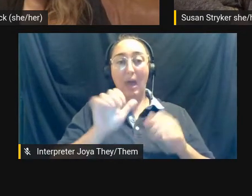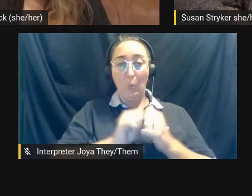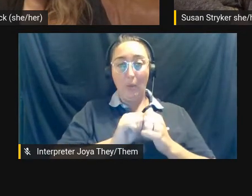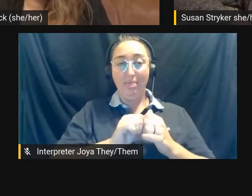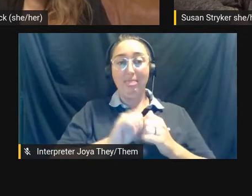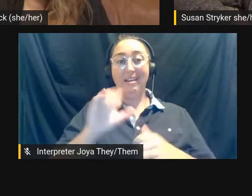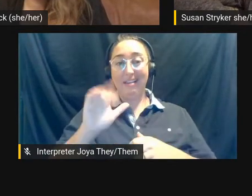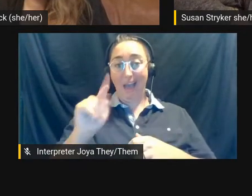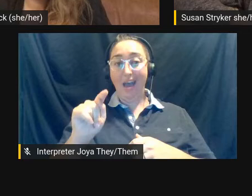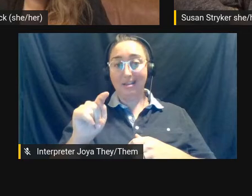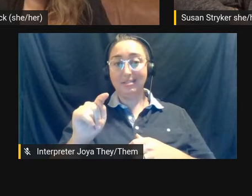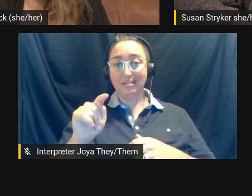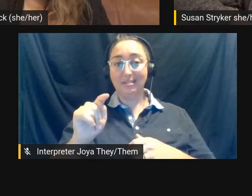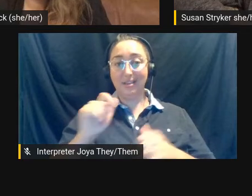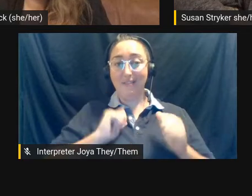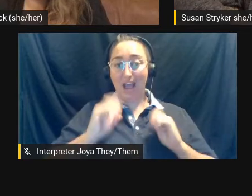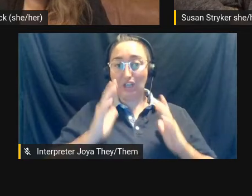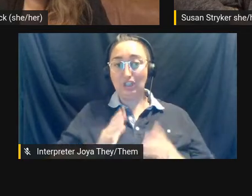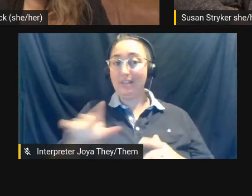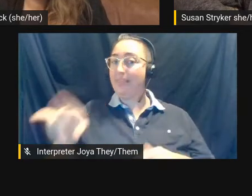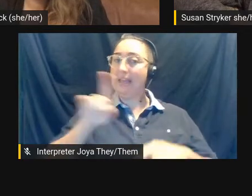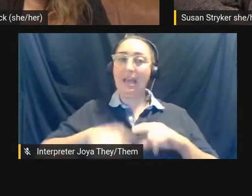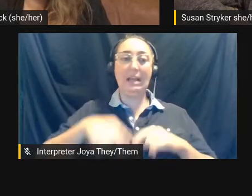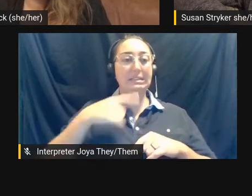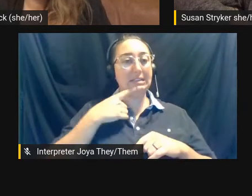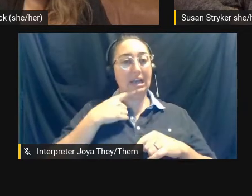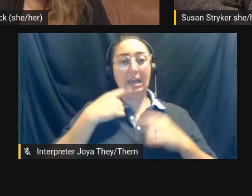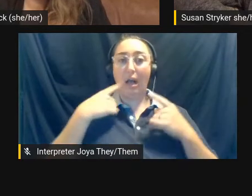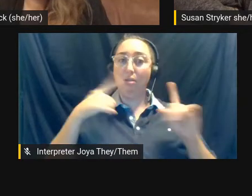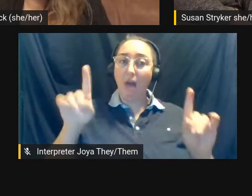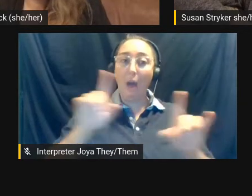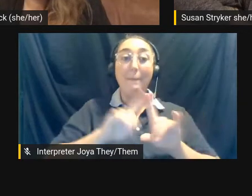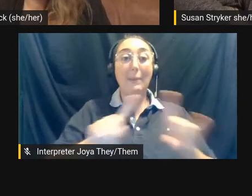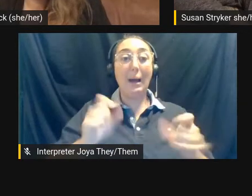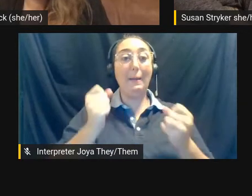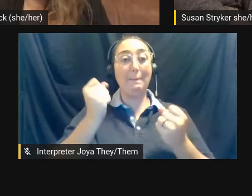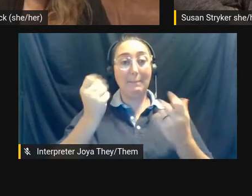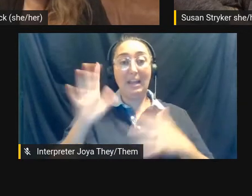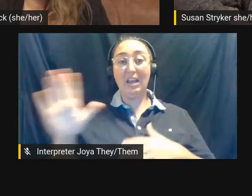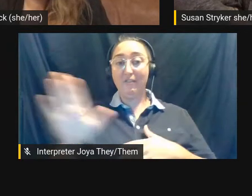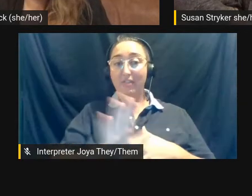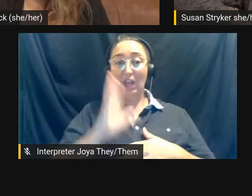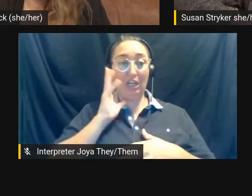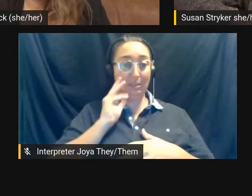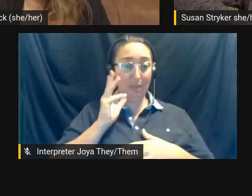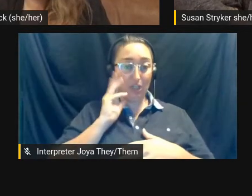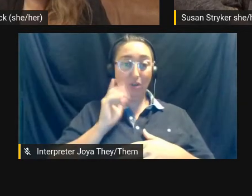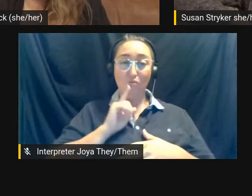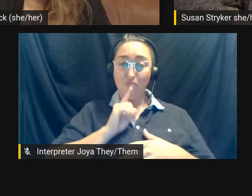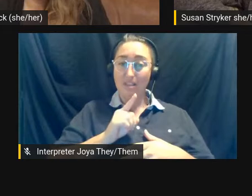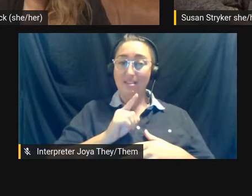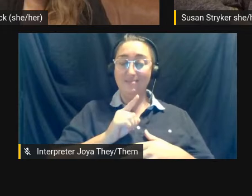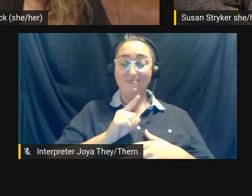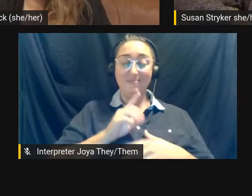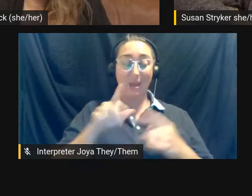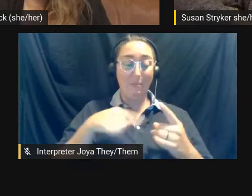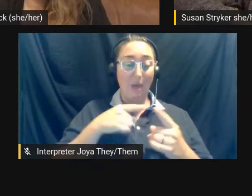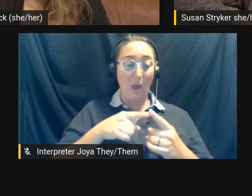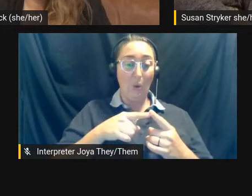um, they can't say publicly, but many of their experiences have been rooted in being told that they're not